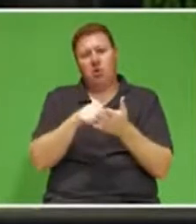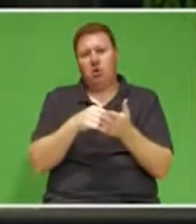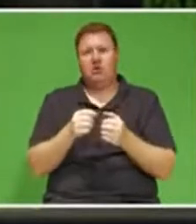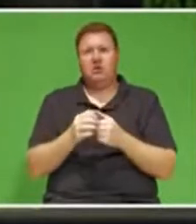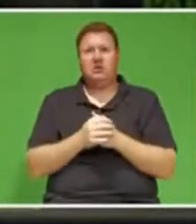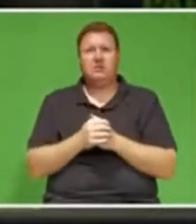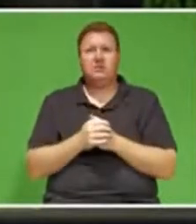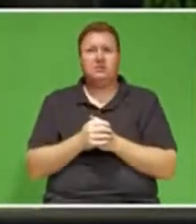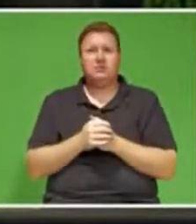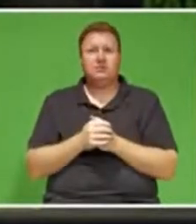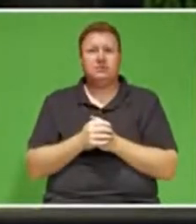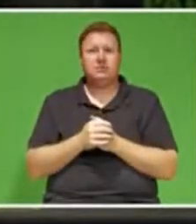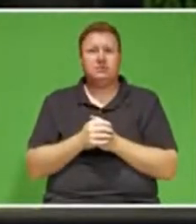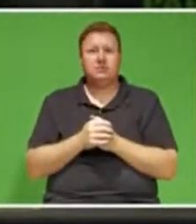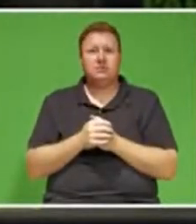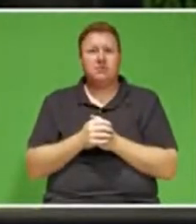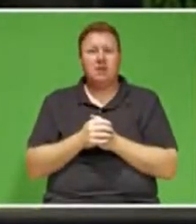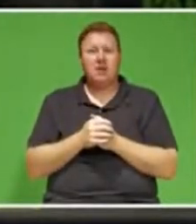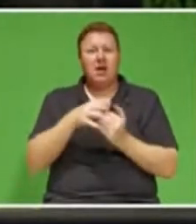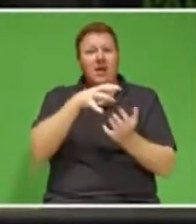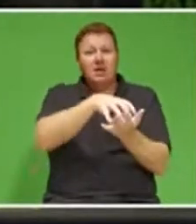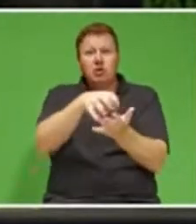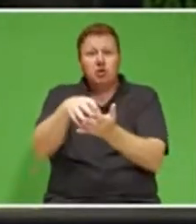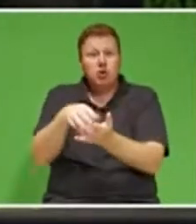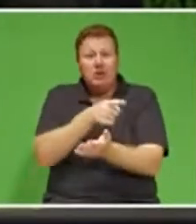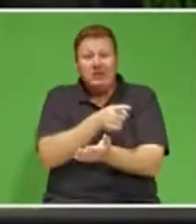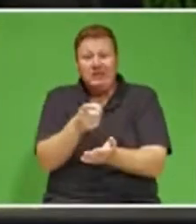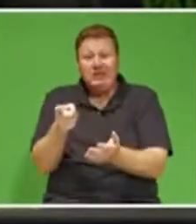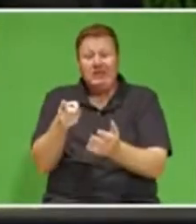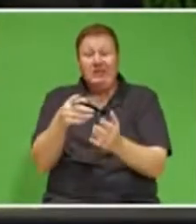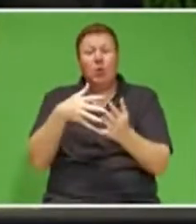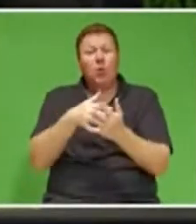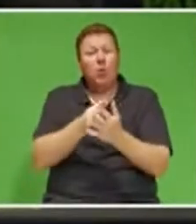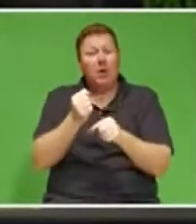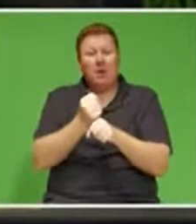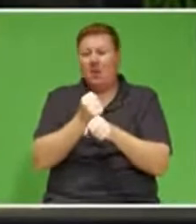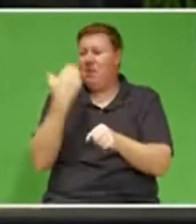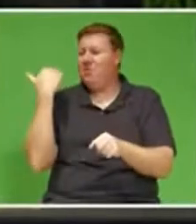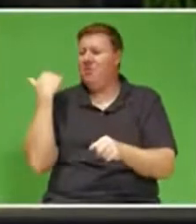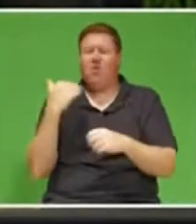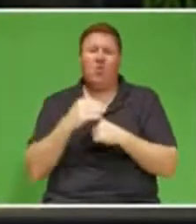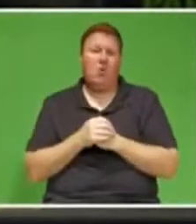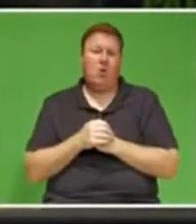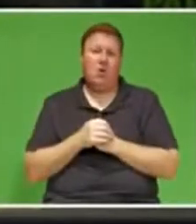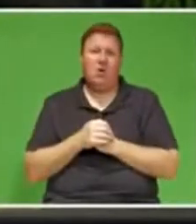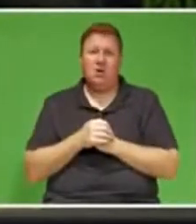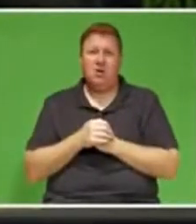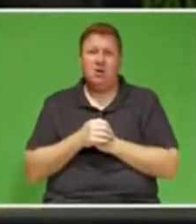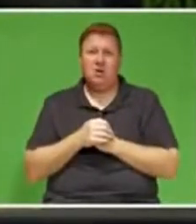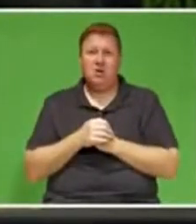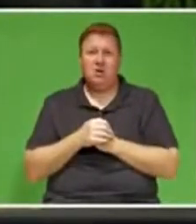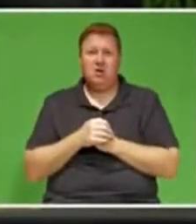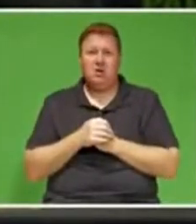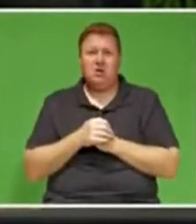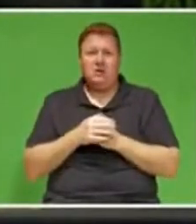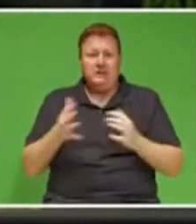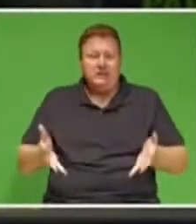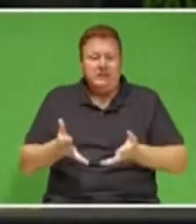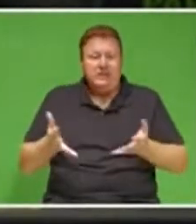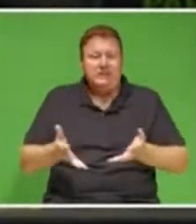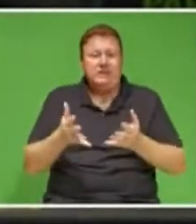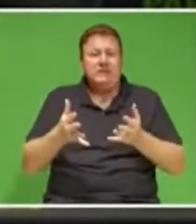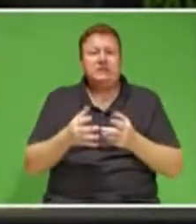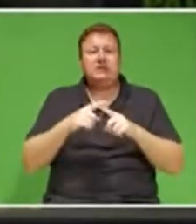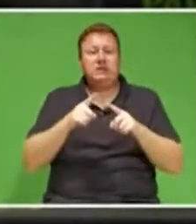that had been weakened. We have reinvigorated entities